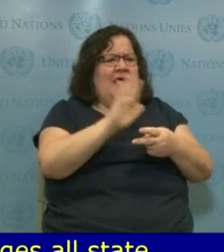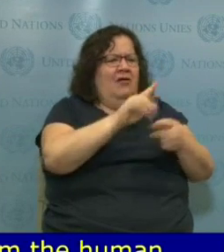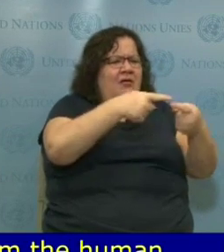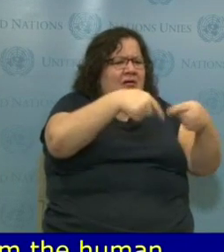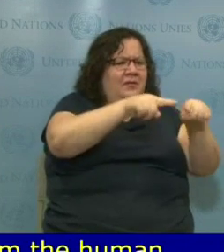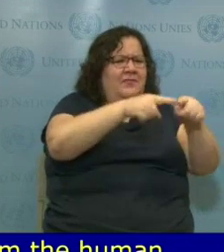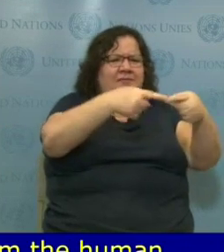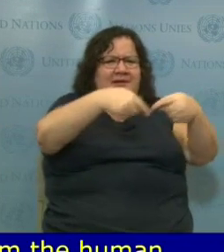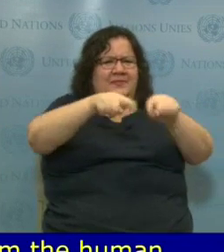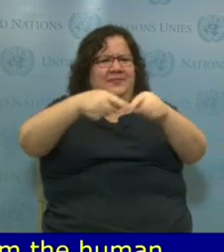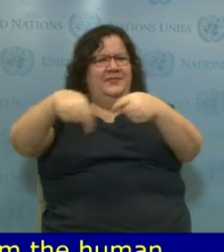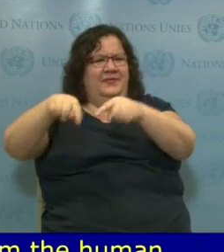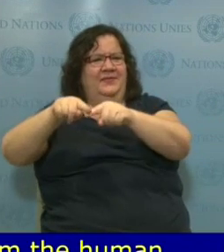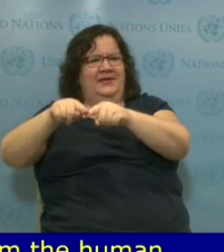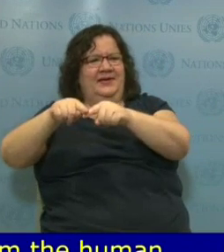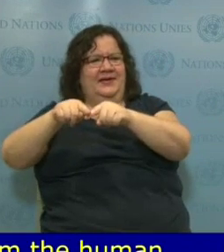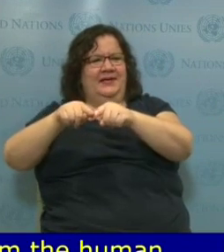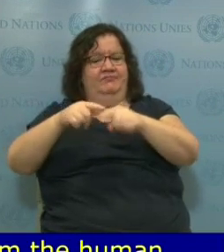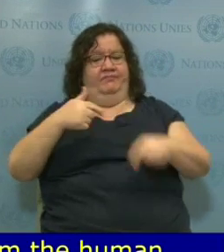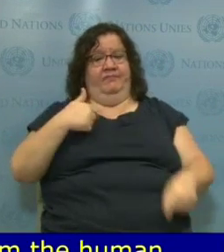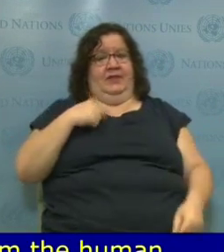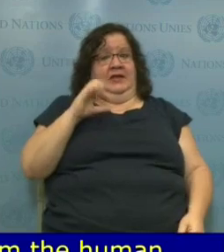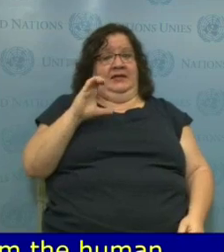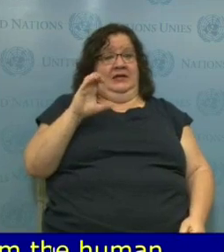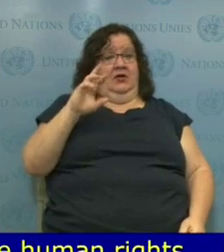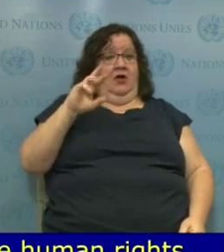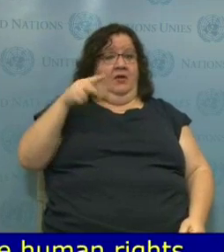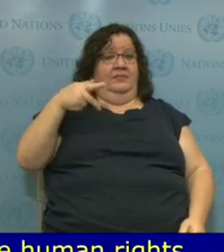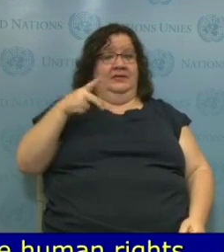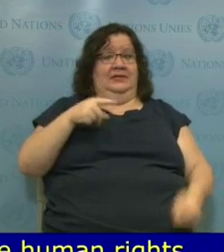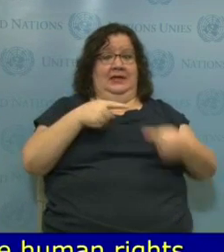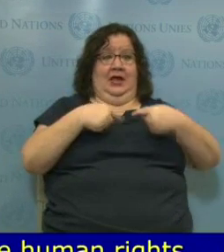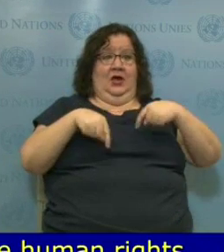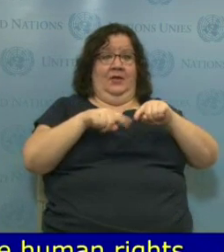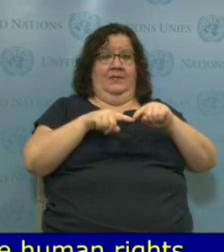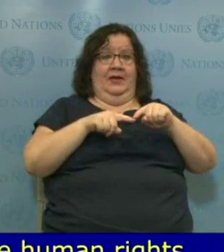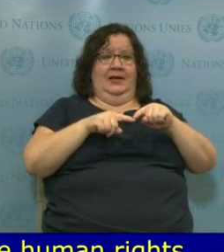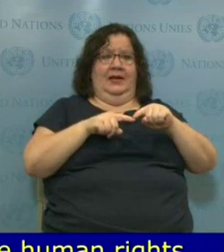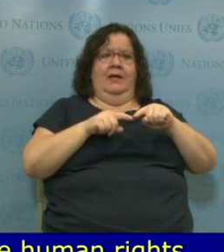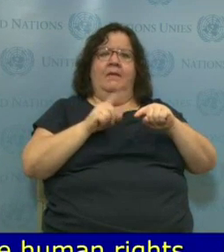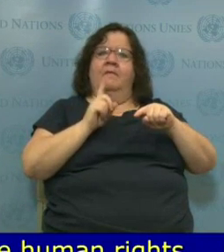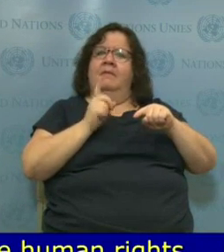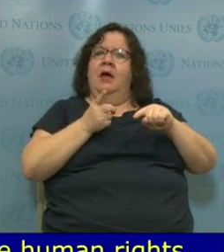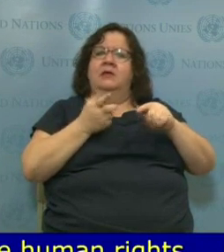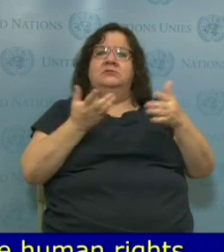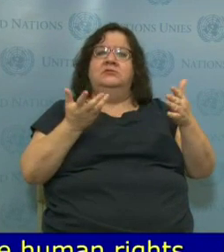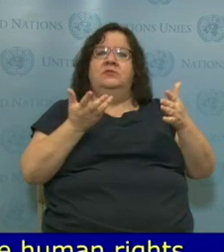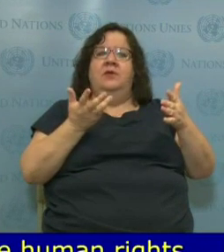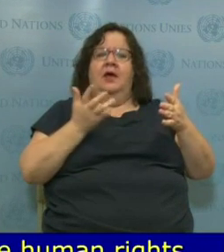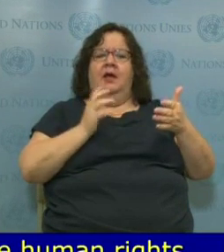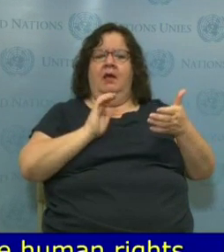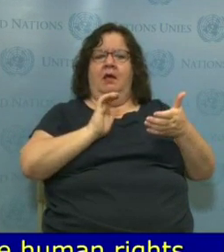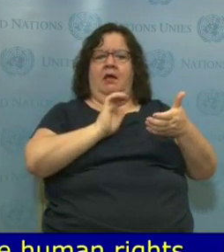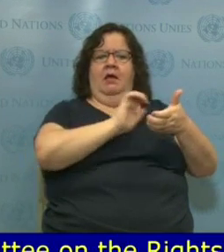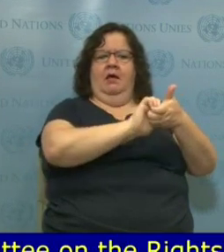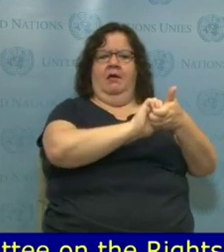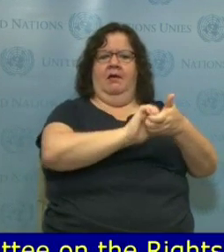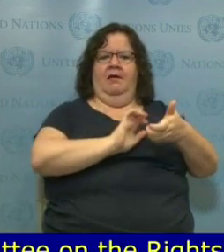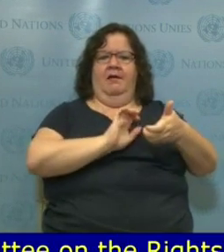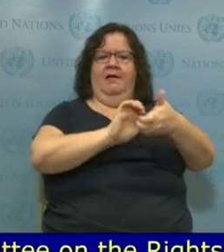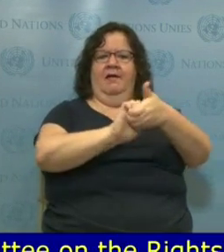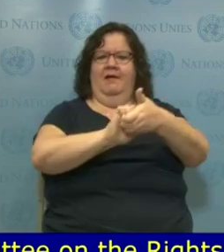considered analytically as part of monitoring the SDGs through the high-level political forum.